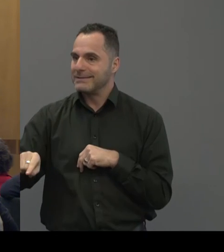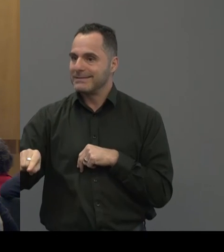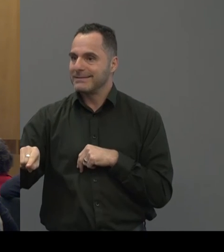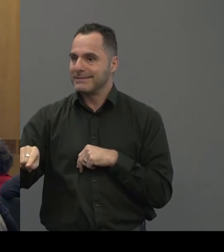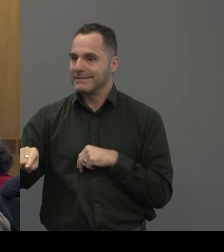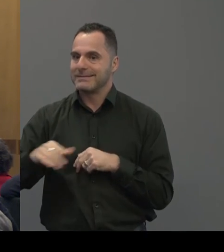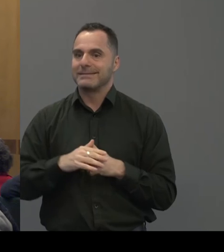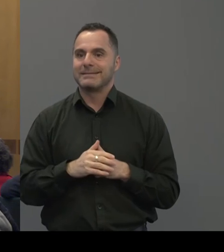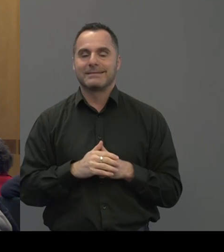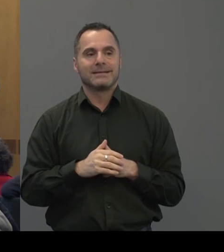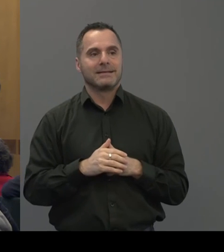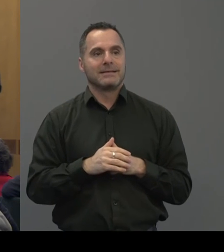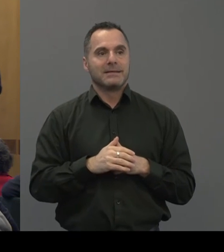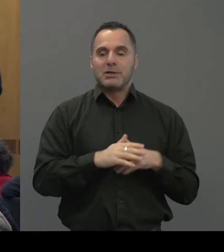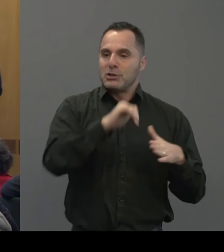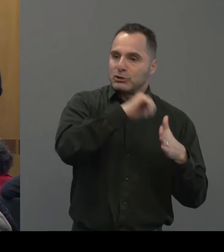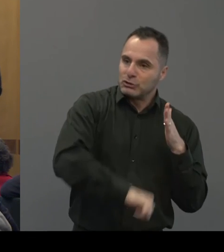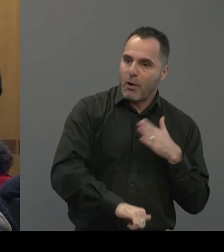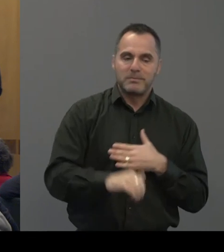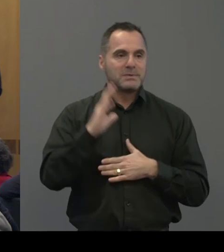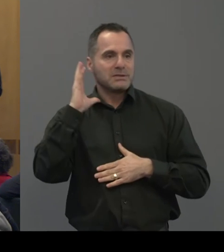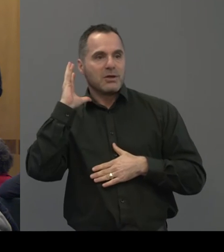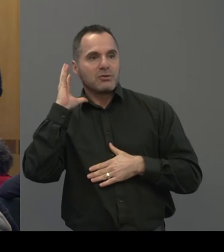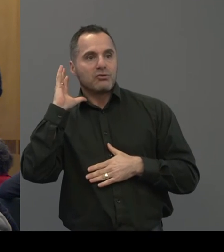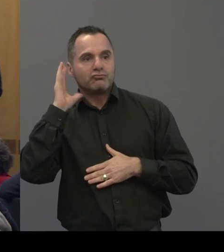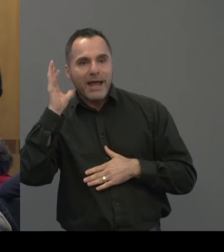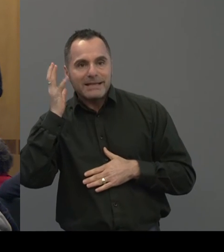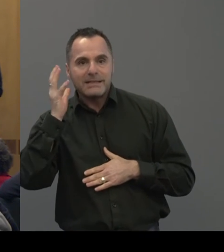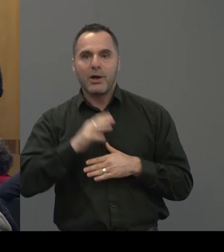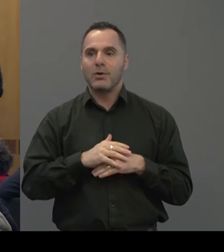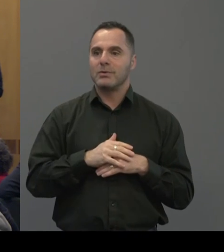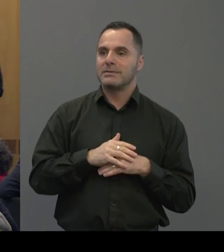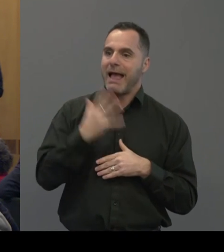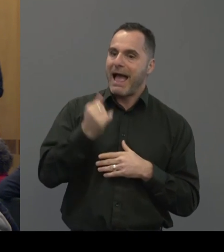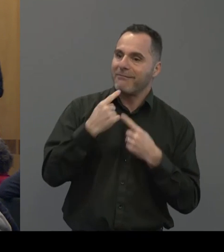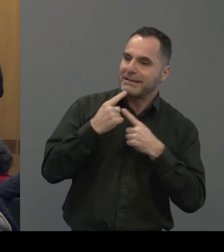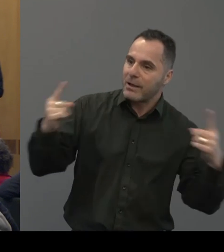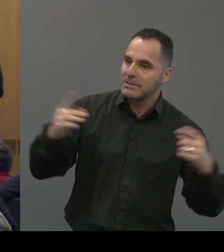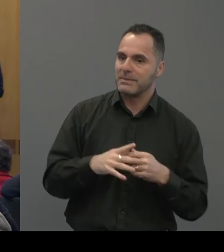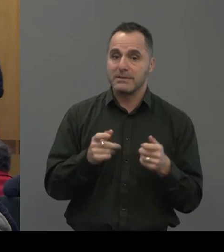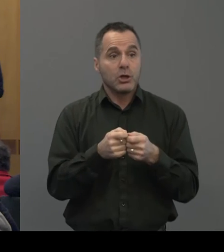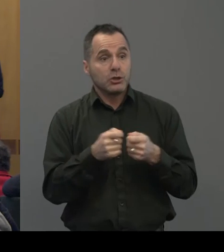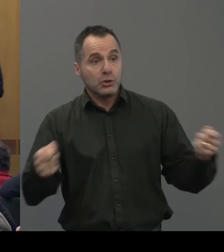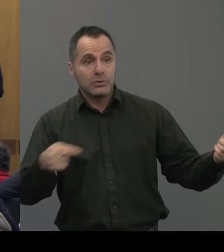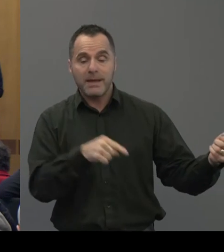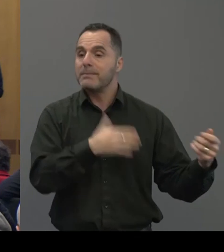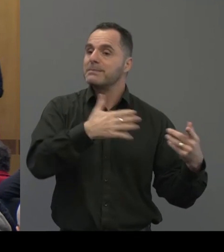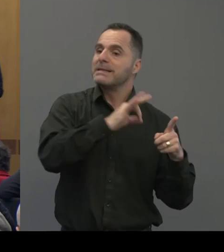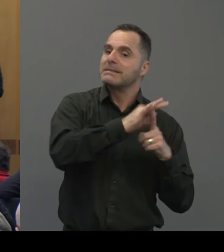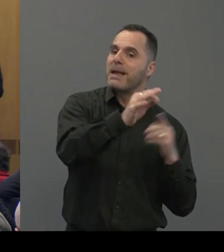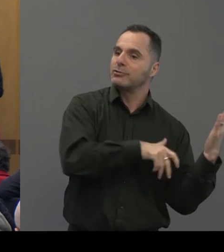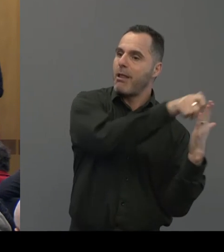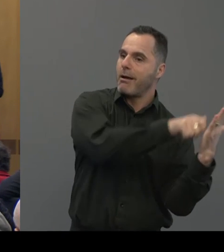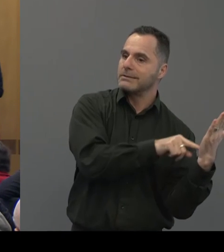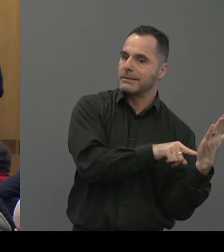The school, the stores, radio stations have public service announcements. The newspaper did special articles. That